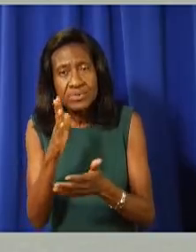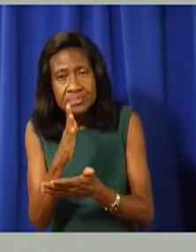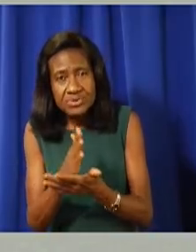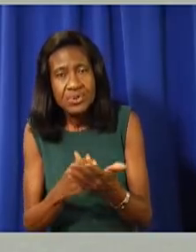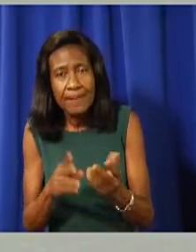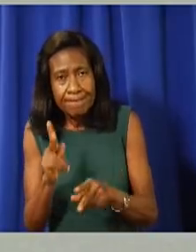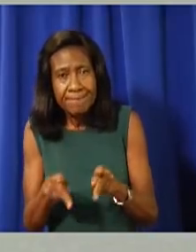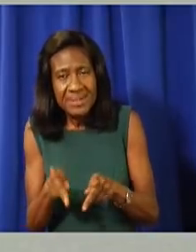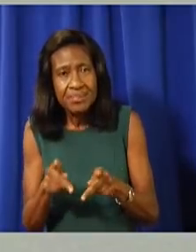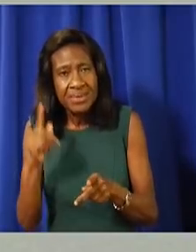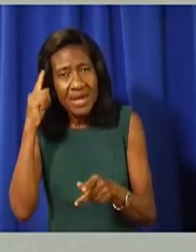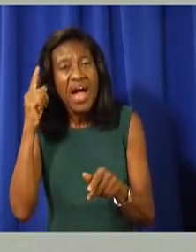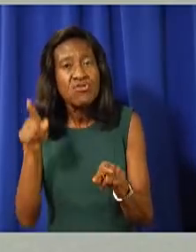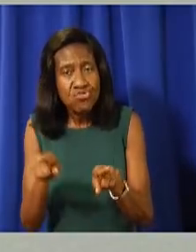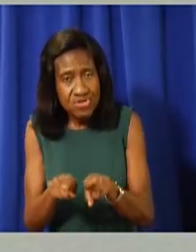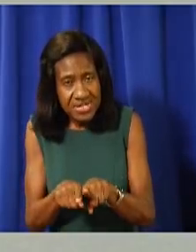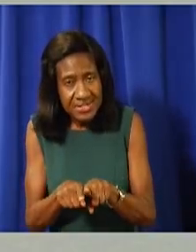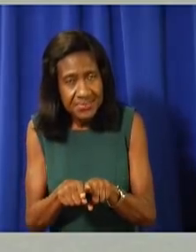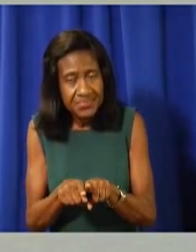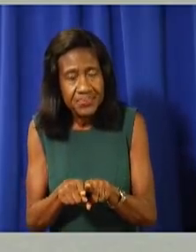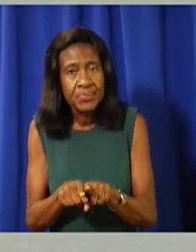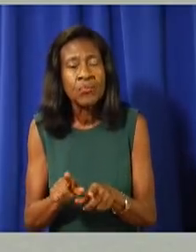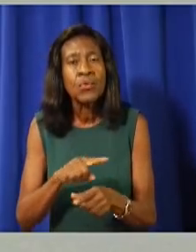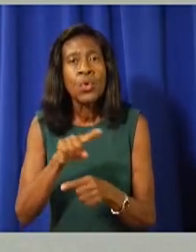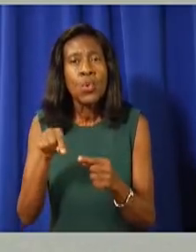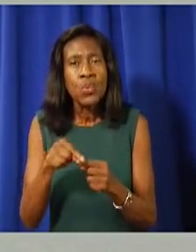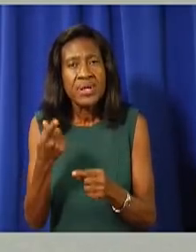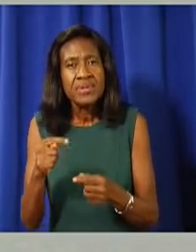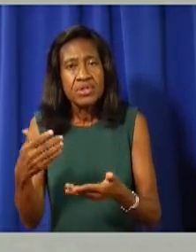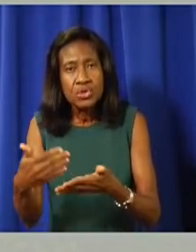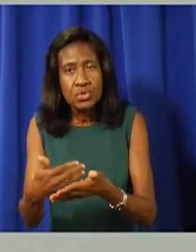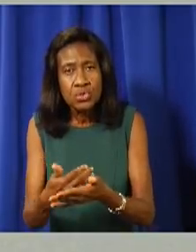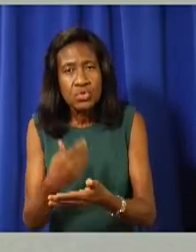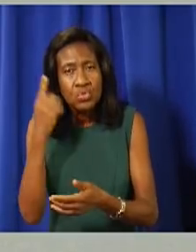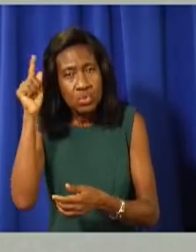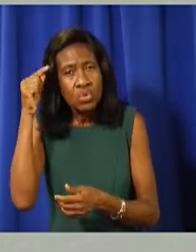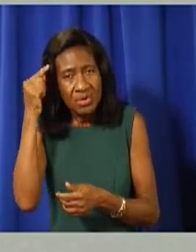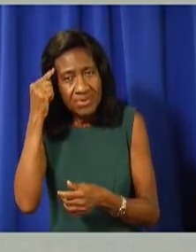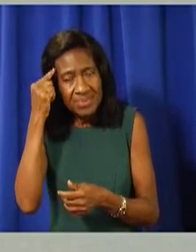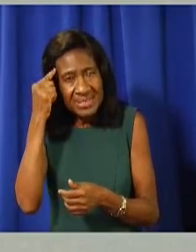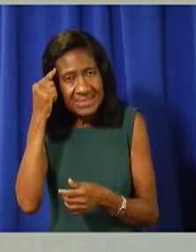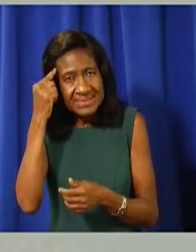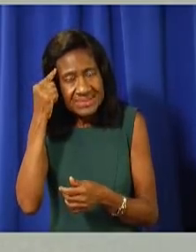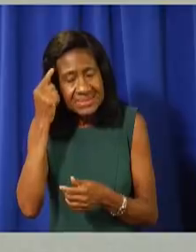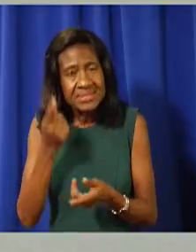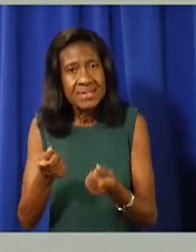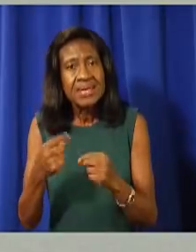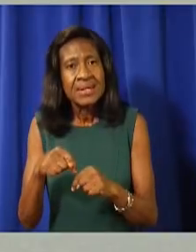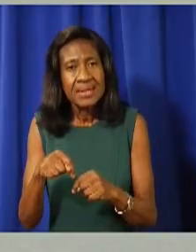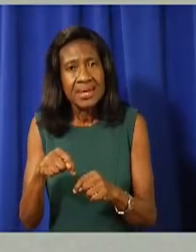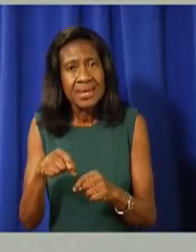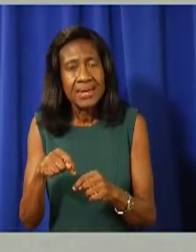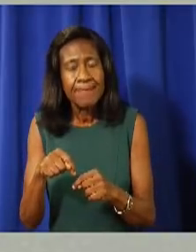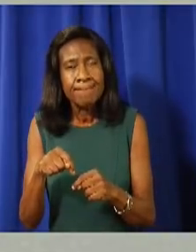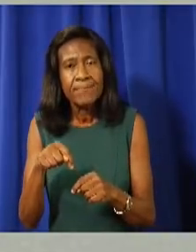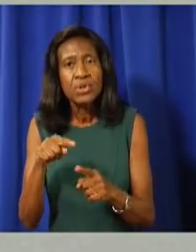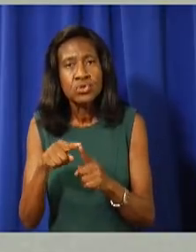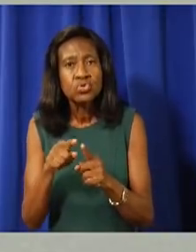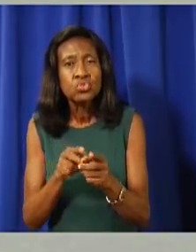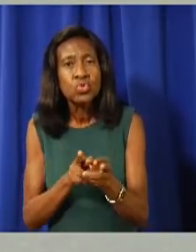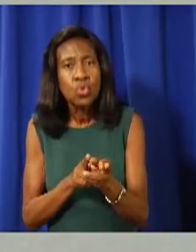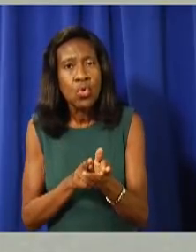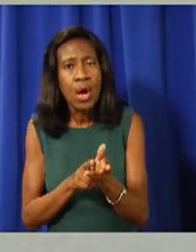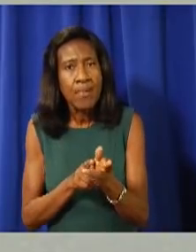When the PAC government was given the privilege of forming the government in April, we accepted the solemn responsibility of developing